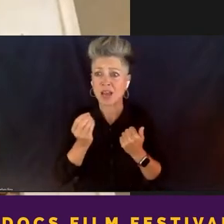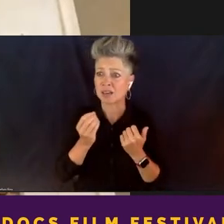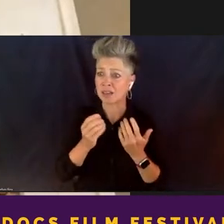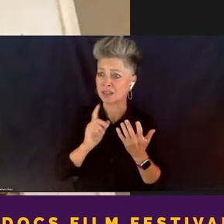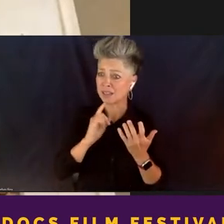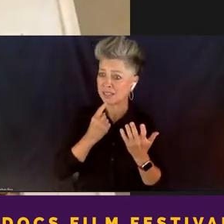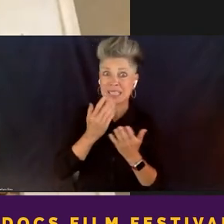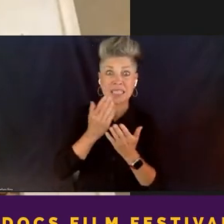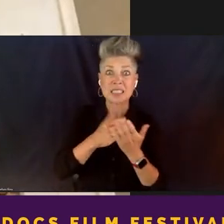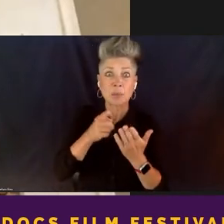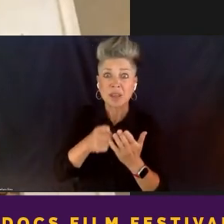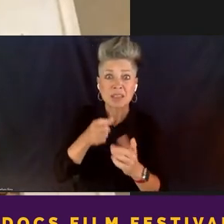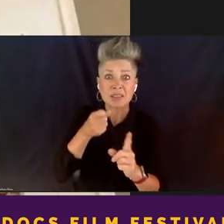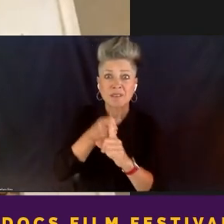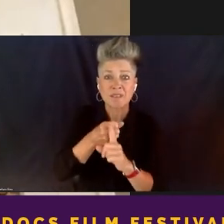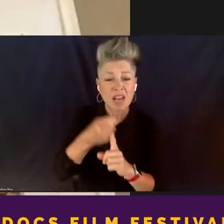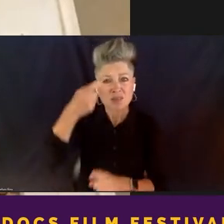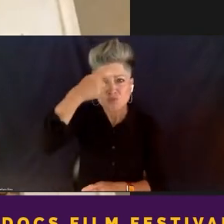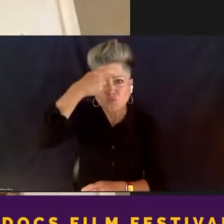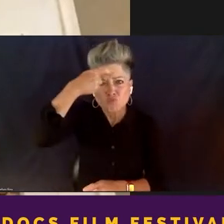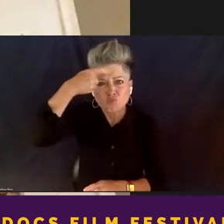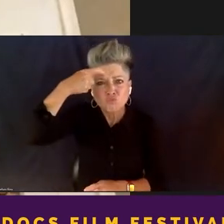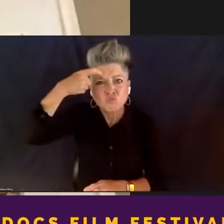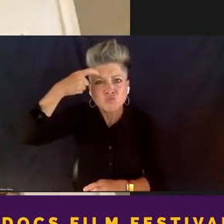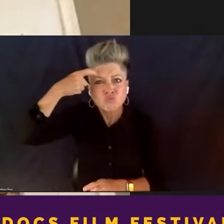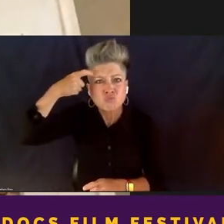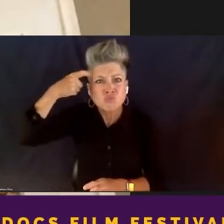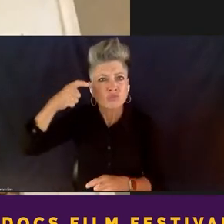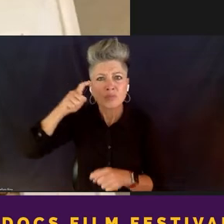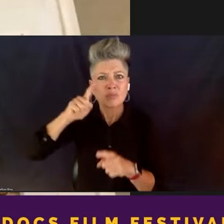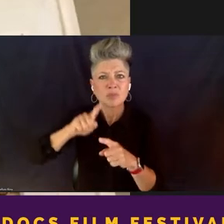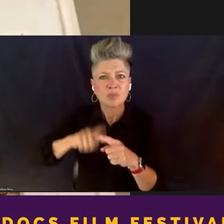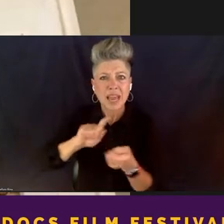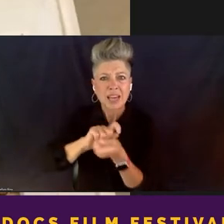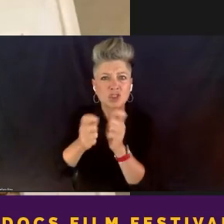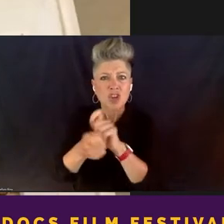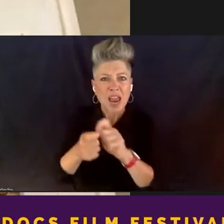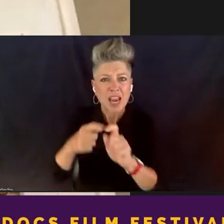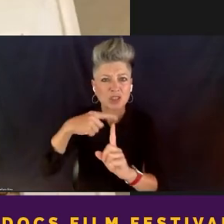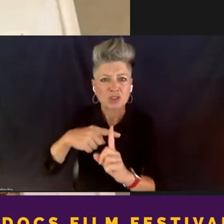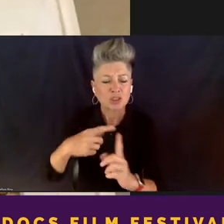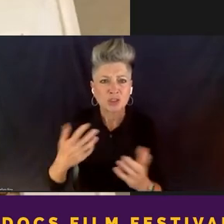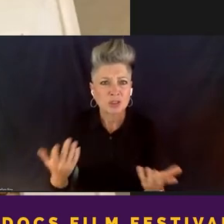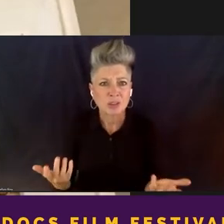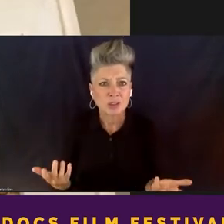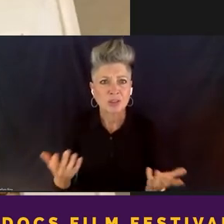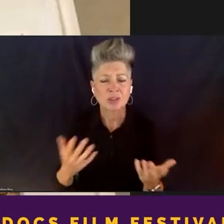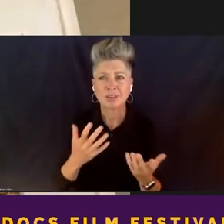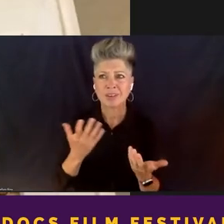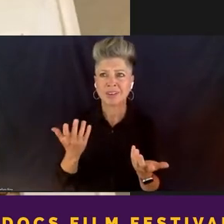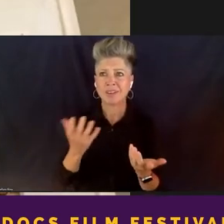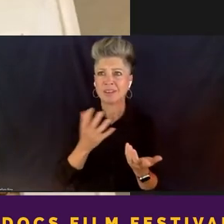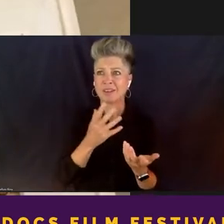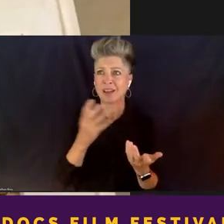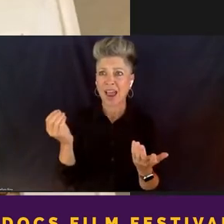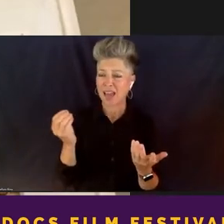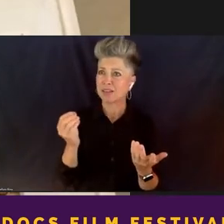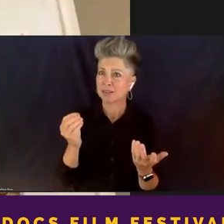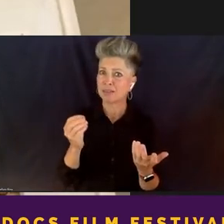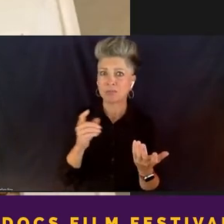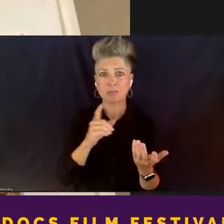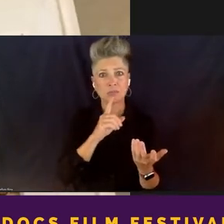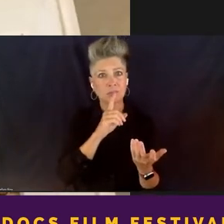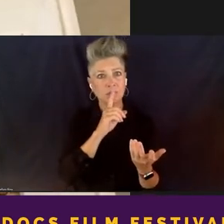irreversible, unfortunately, and just not being, um, you know, versed to those types of